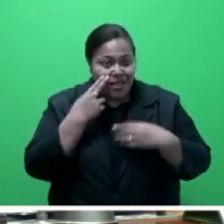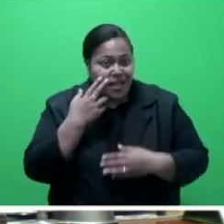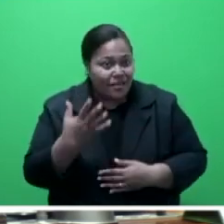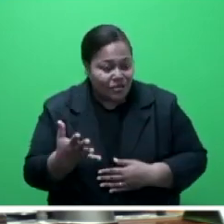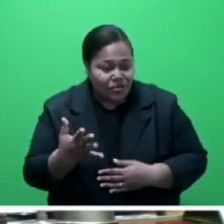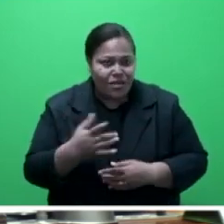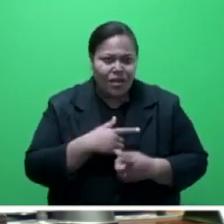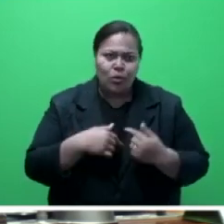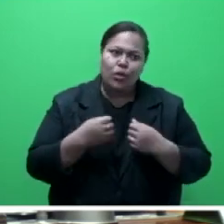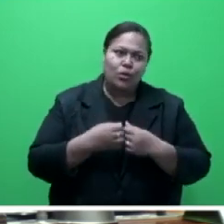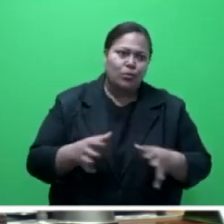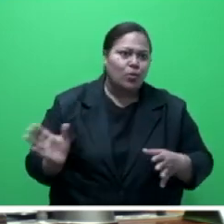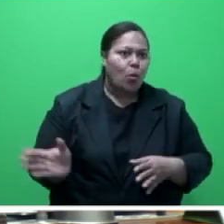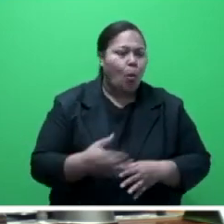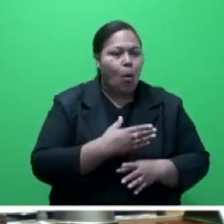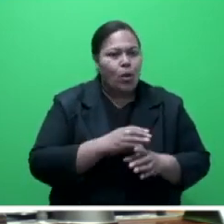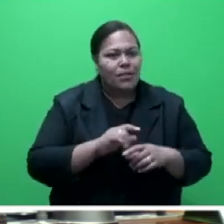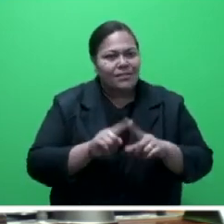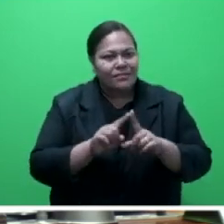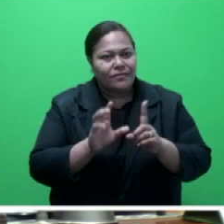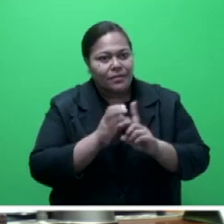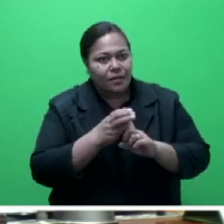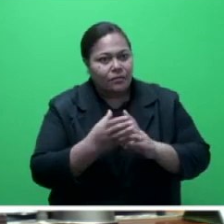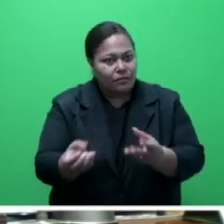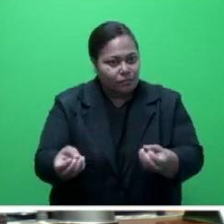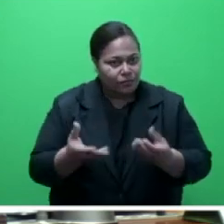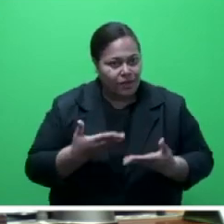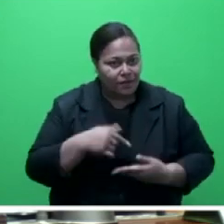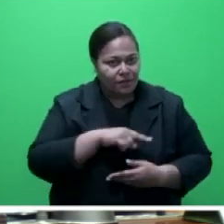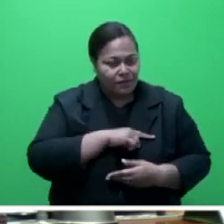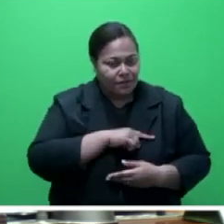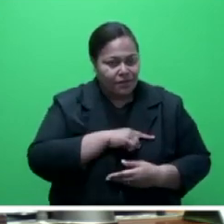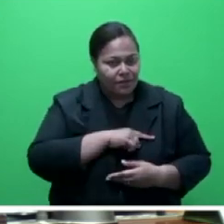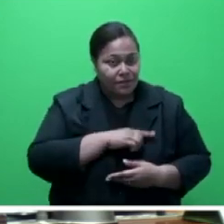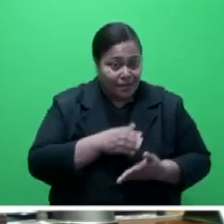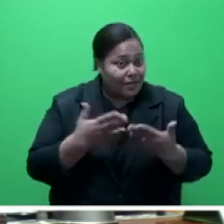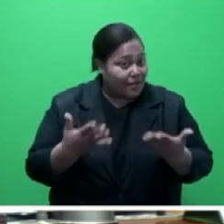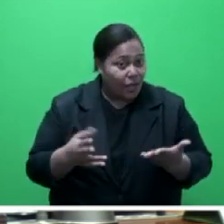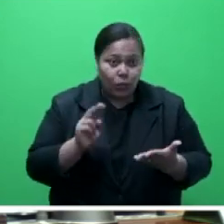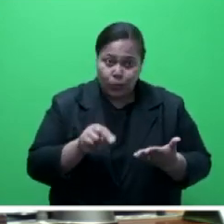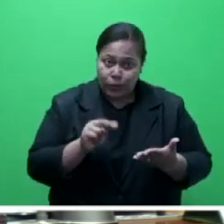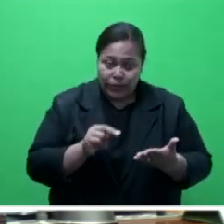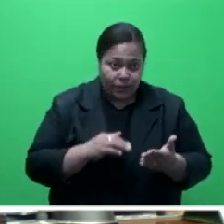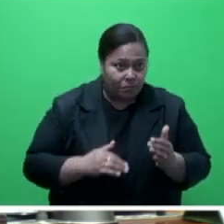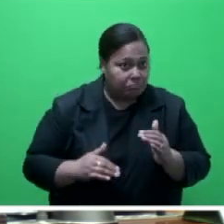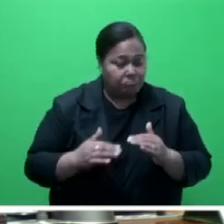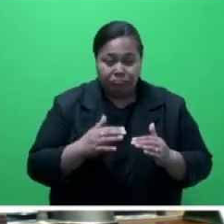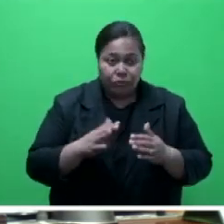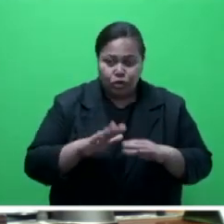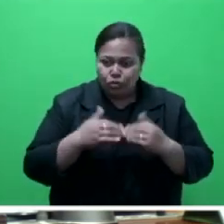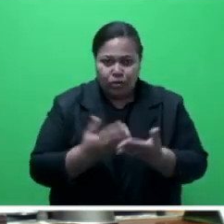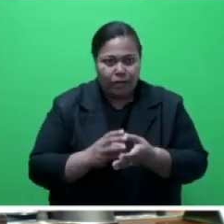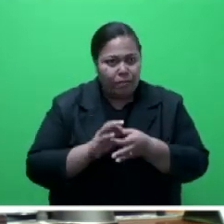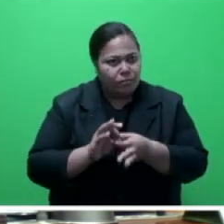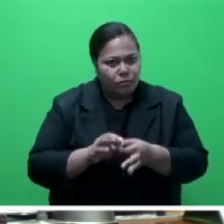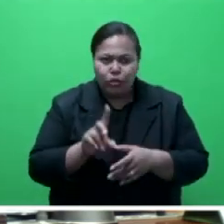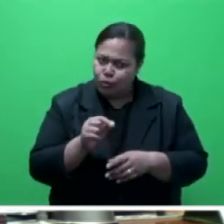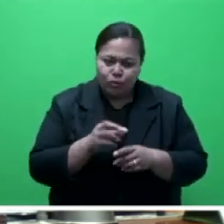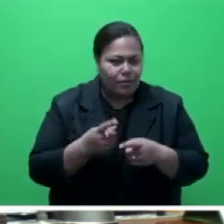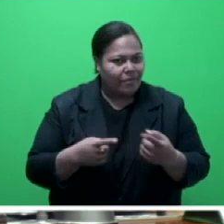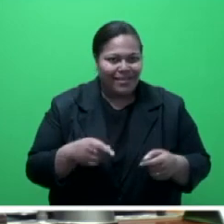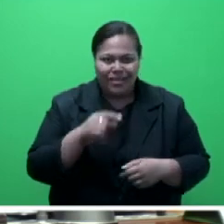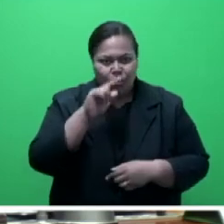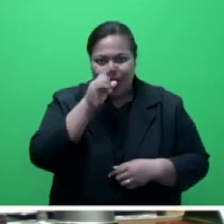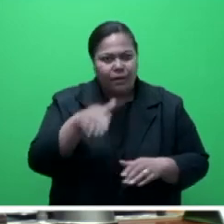and cultural and spiritual well-being it provides. It is therefore time to put our acts together and do something we cannot just sit back, relax, and watch